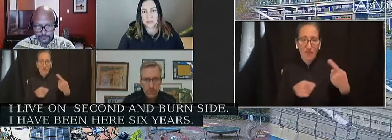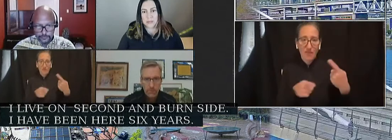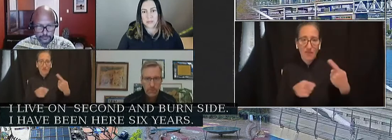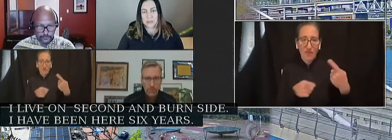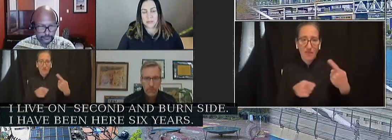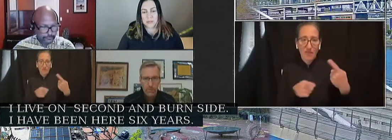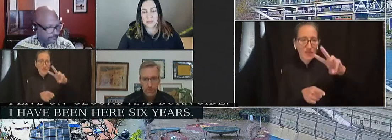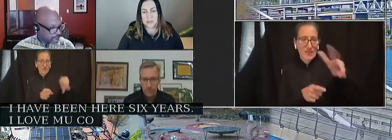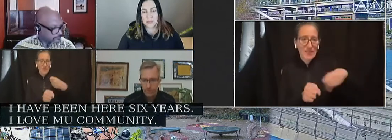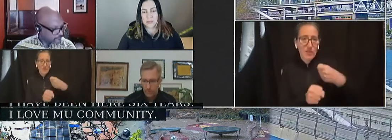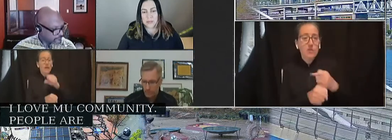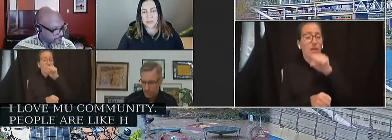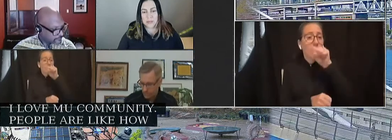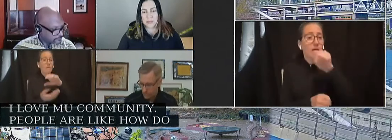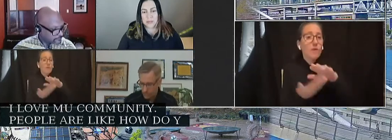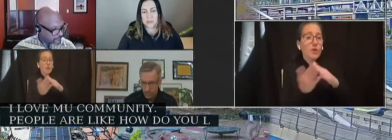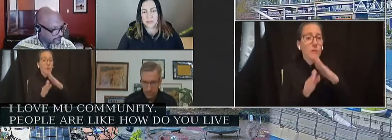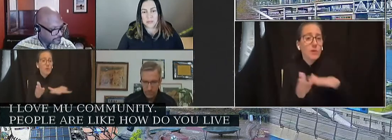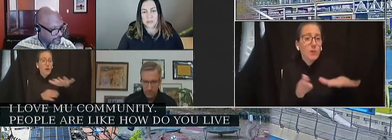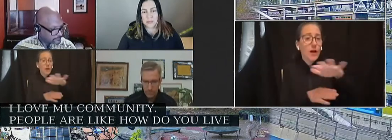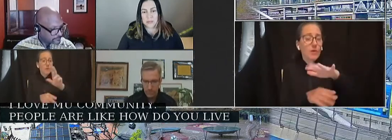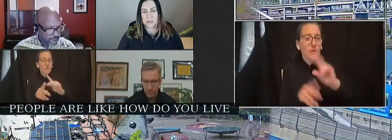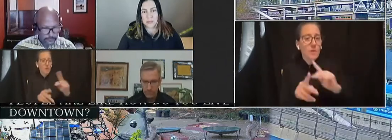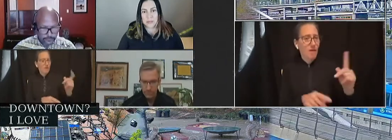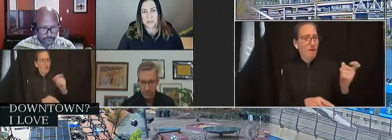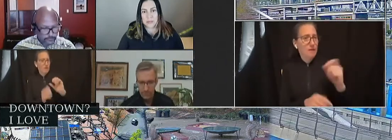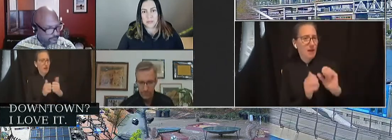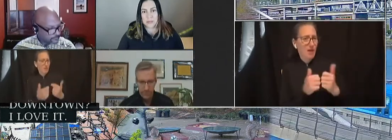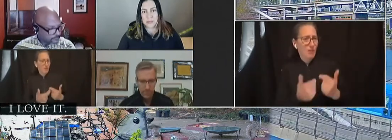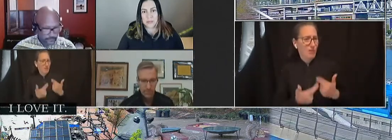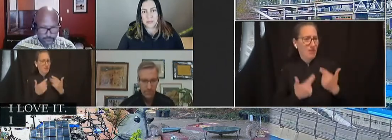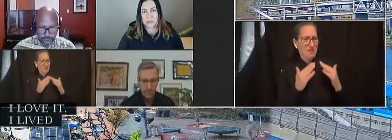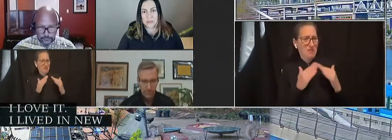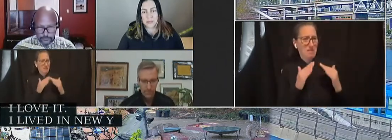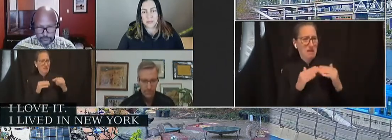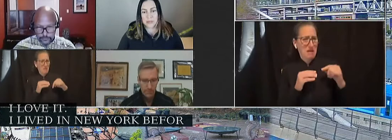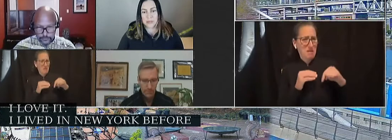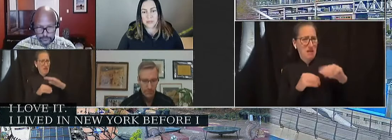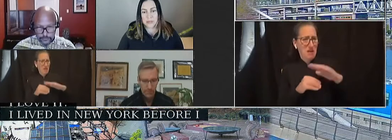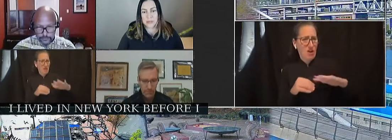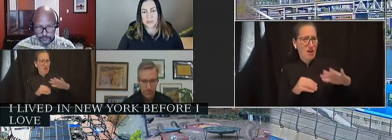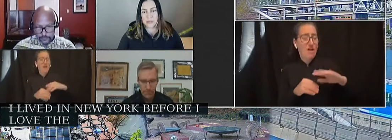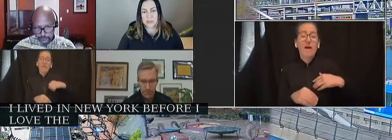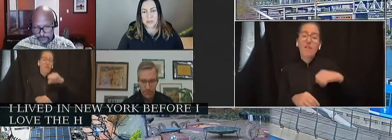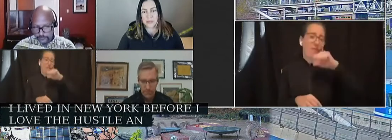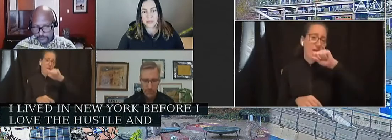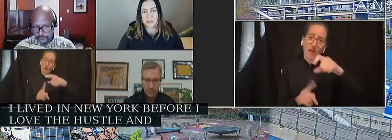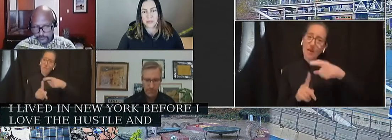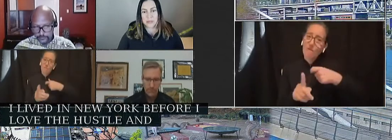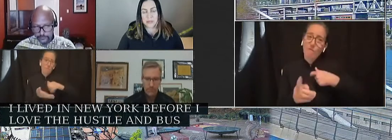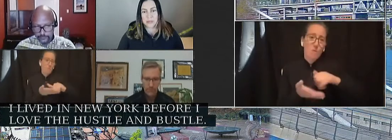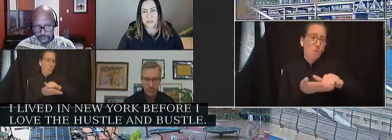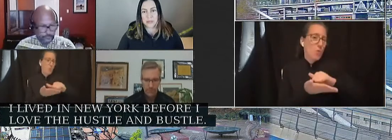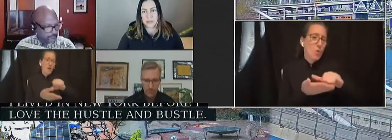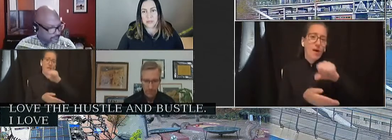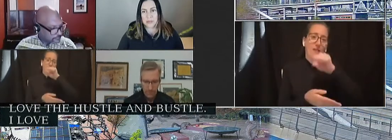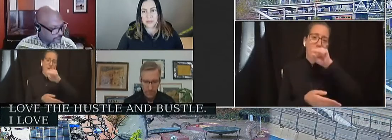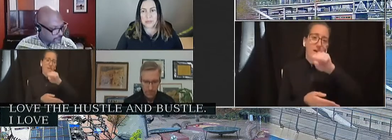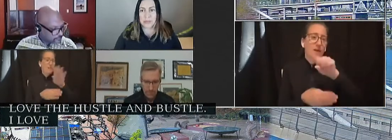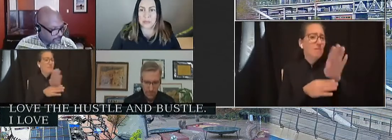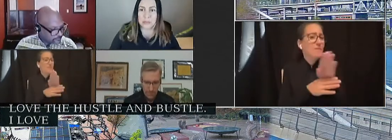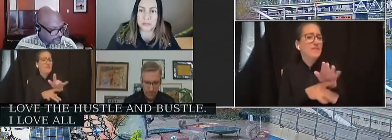do you live downtown? I'm like, I love it. I'm like, I lived from in New York before. I love the hustle and bustle. I love all the little, everything that makes it unique.